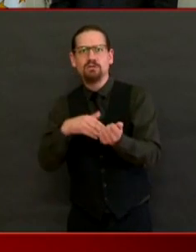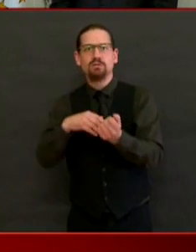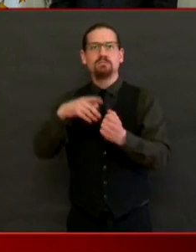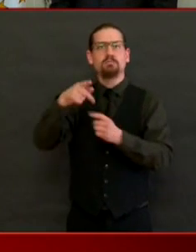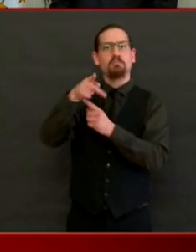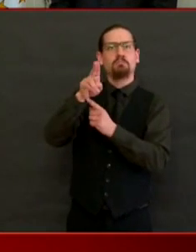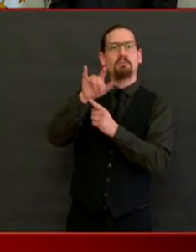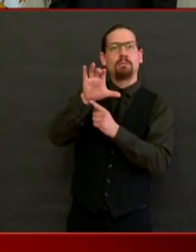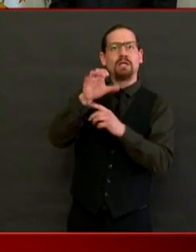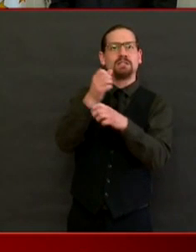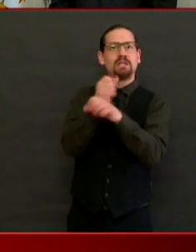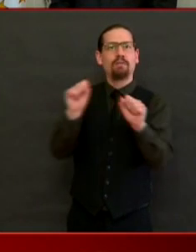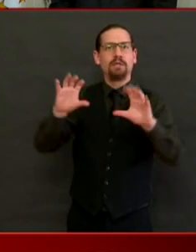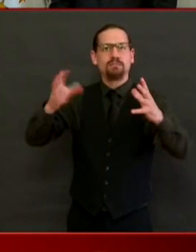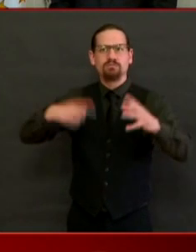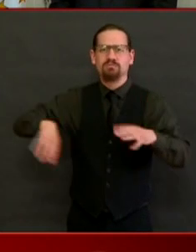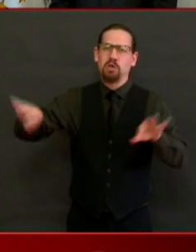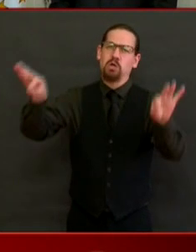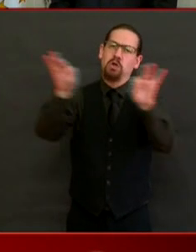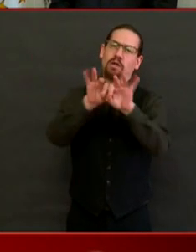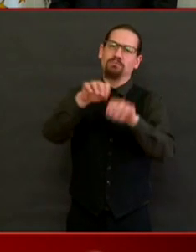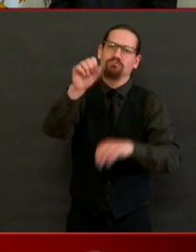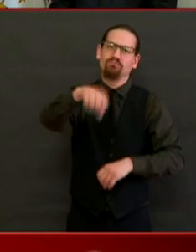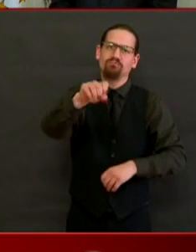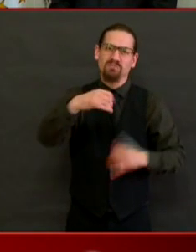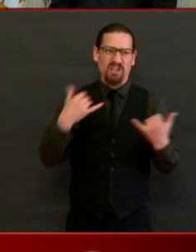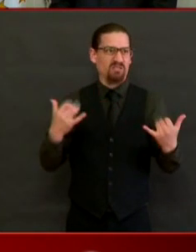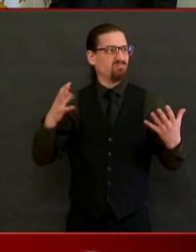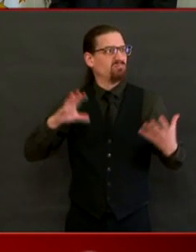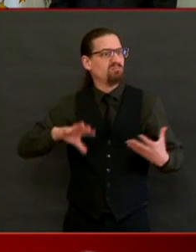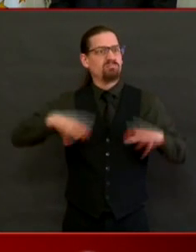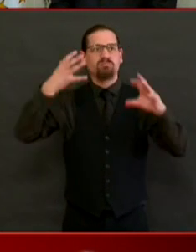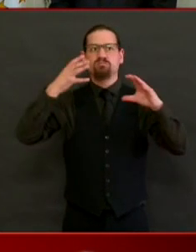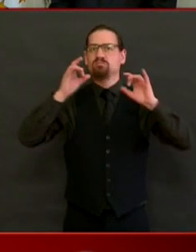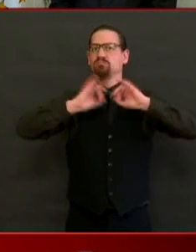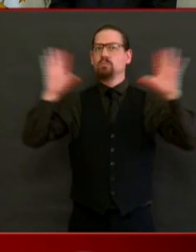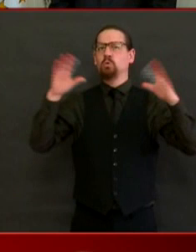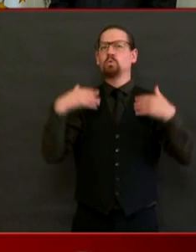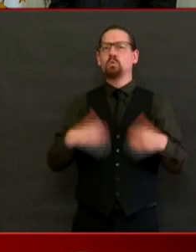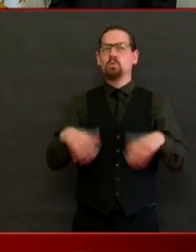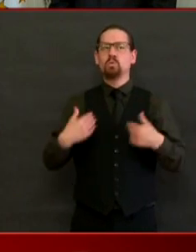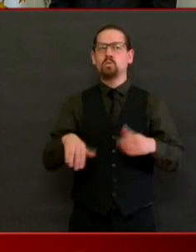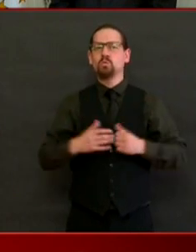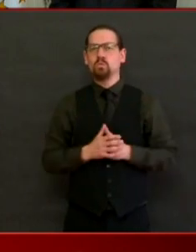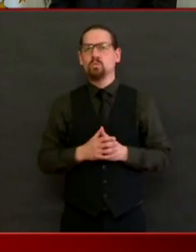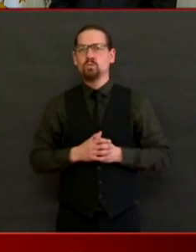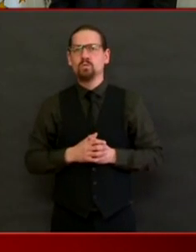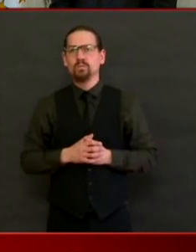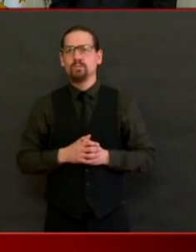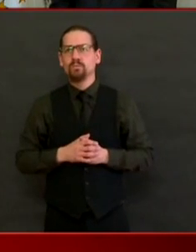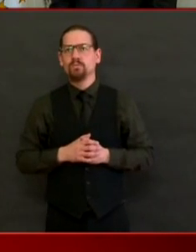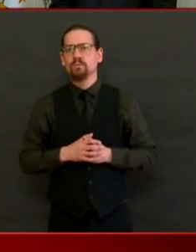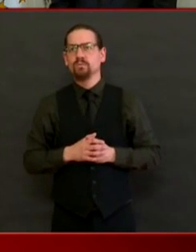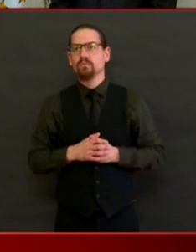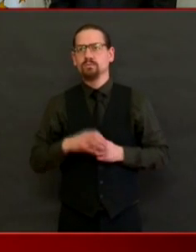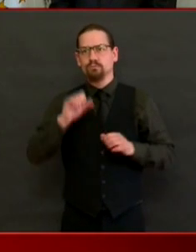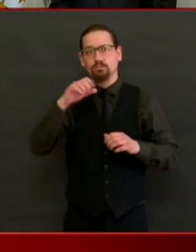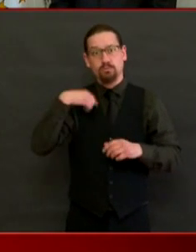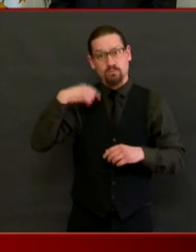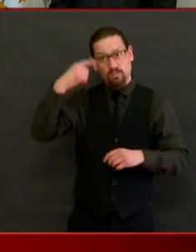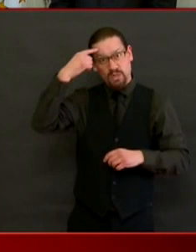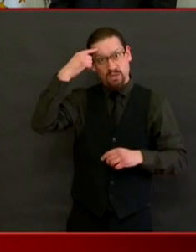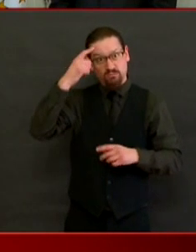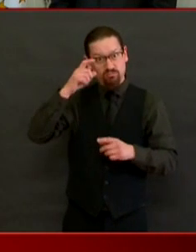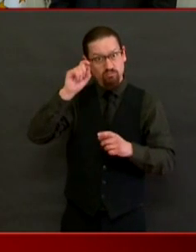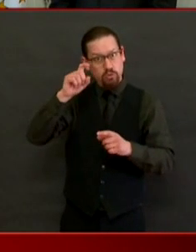this crisis for a period of time. I am advocating. I think the right way to do that is from the federal government,